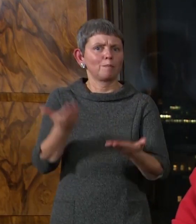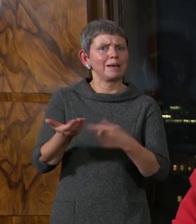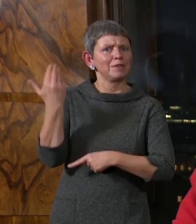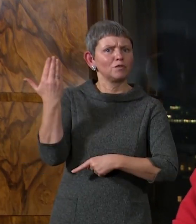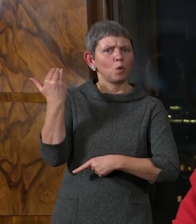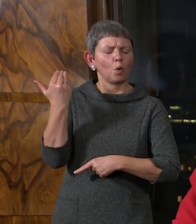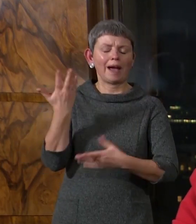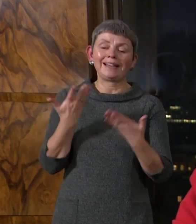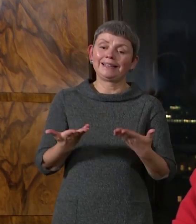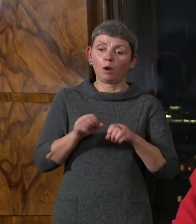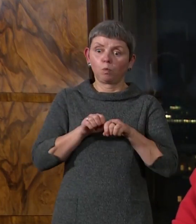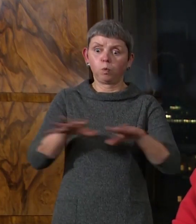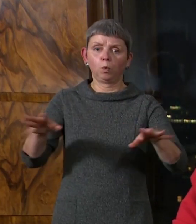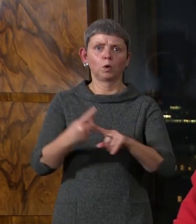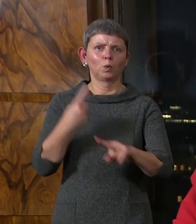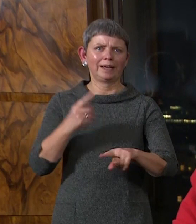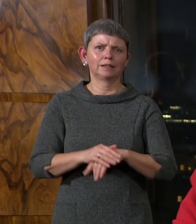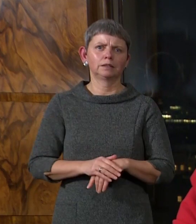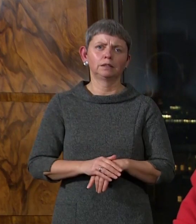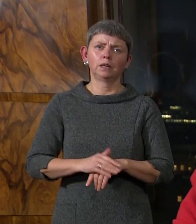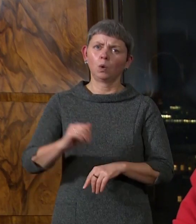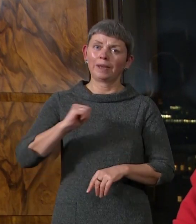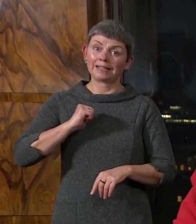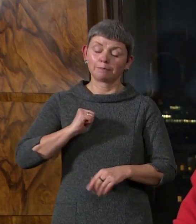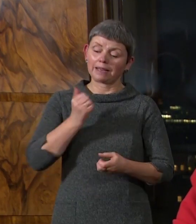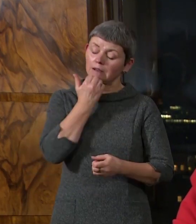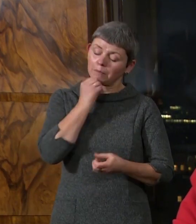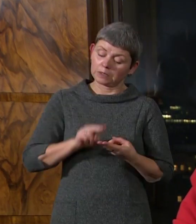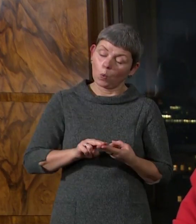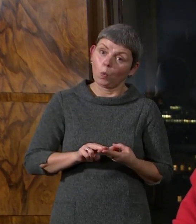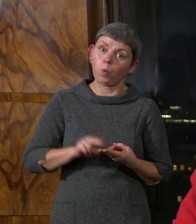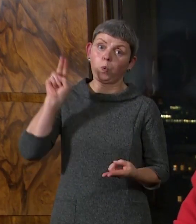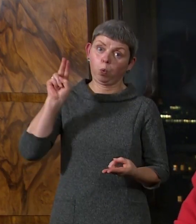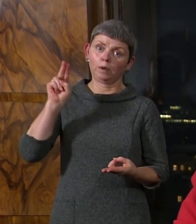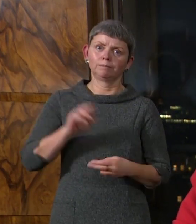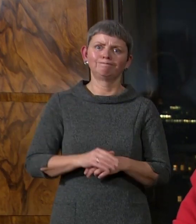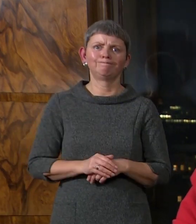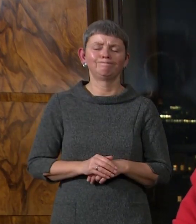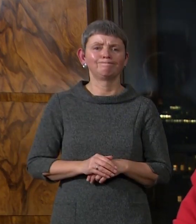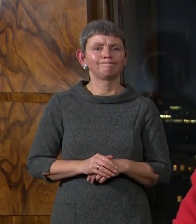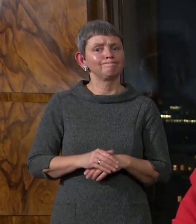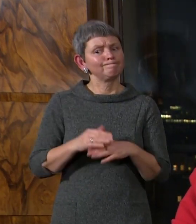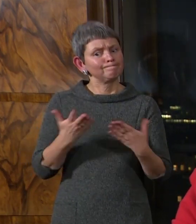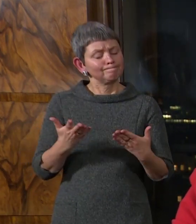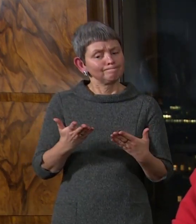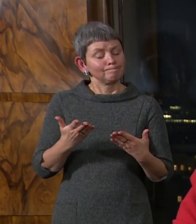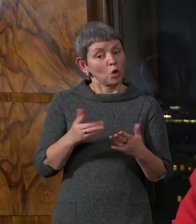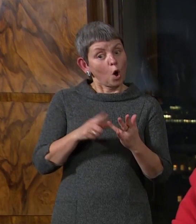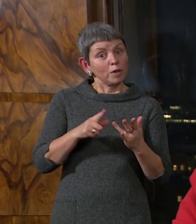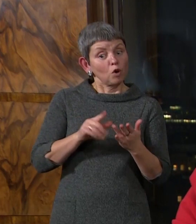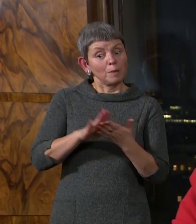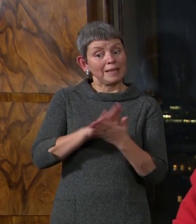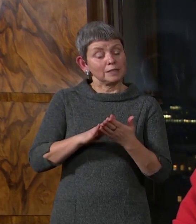spreading very quickly. We anticipate a steep and rapid rise in cases. We don't know yet if